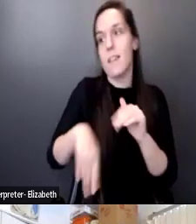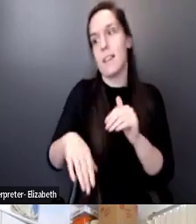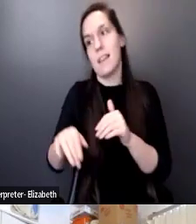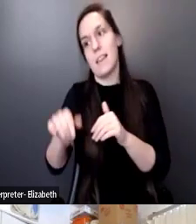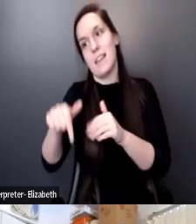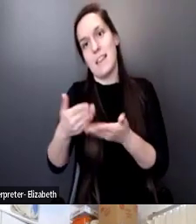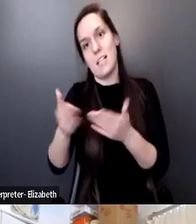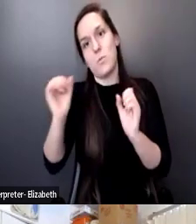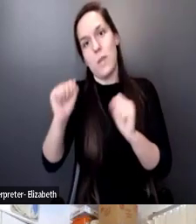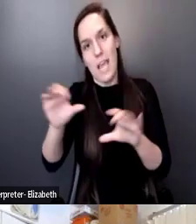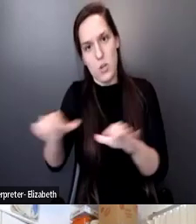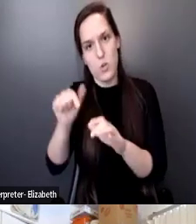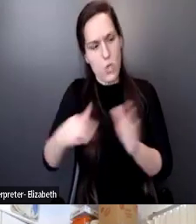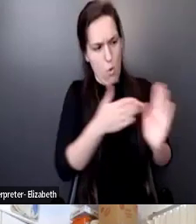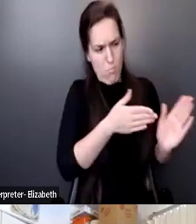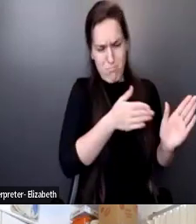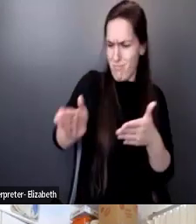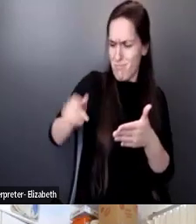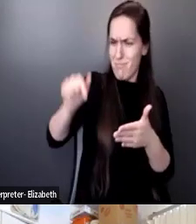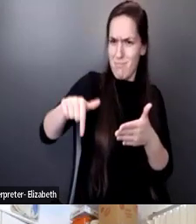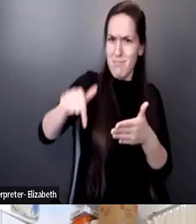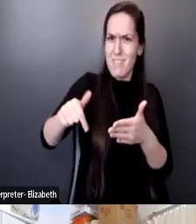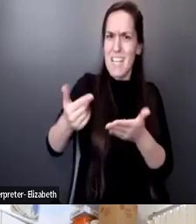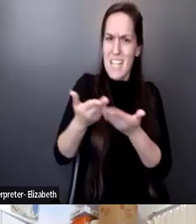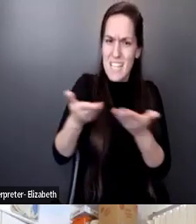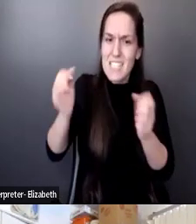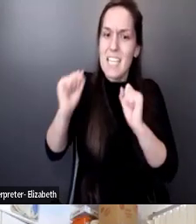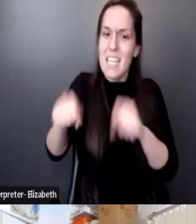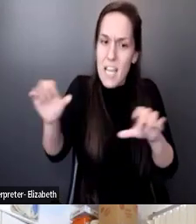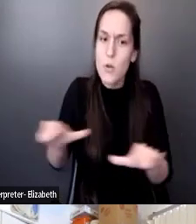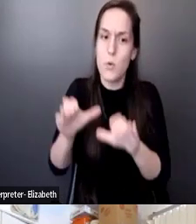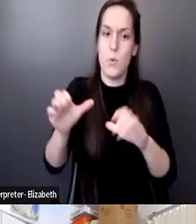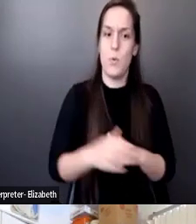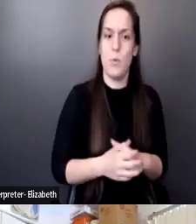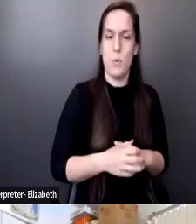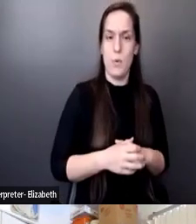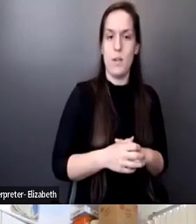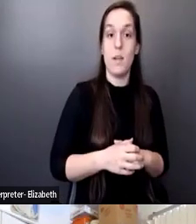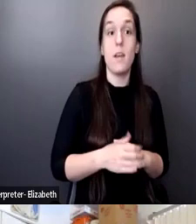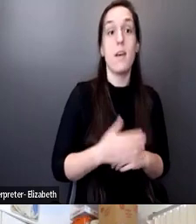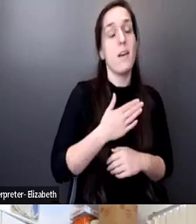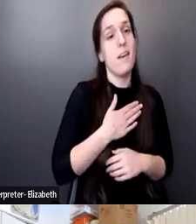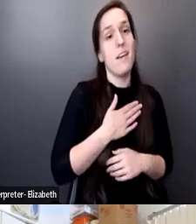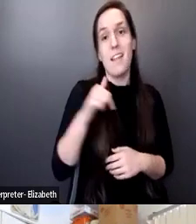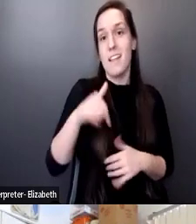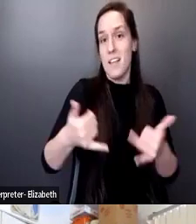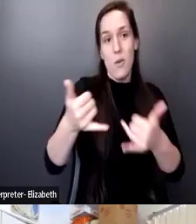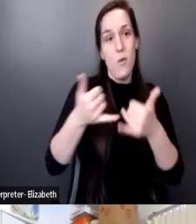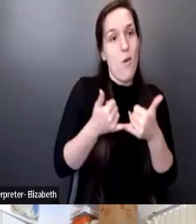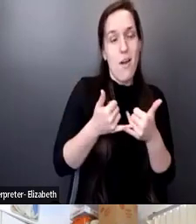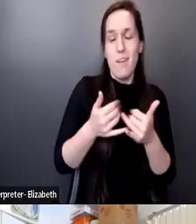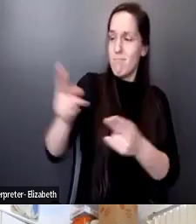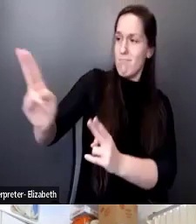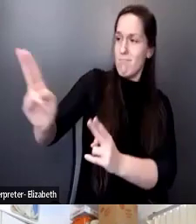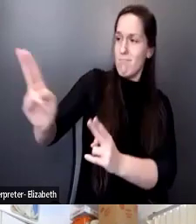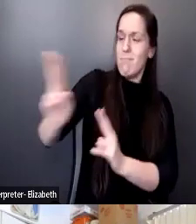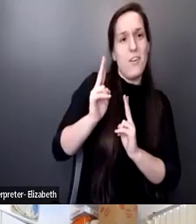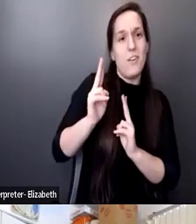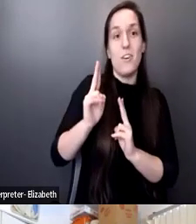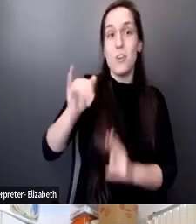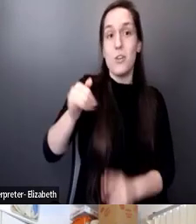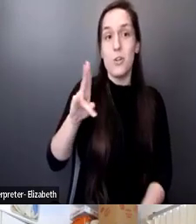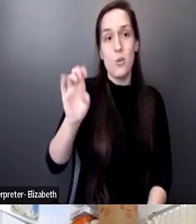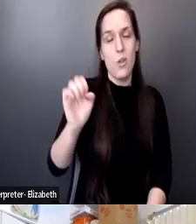So let's start changing our mentalities. For me, it's an honor to receive this award. I love Julie to death. We're